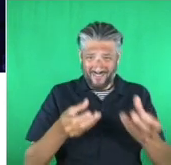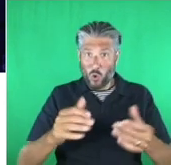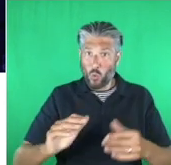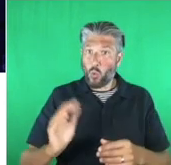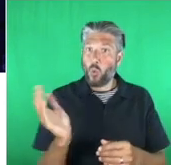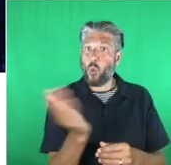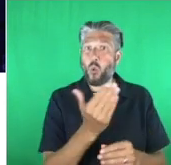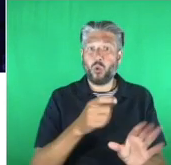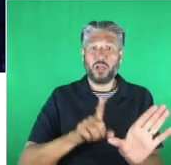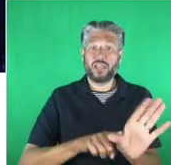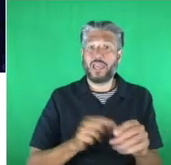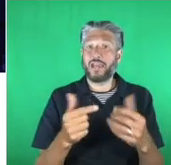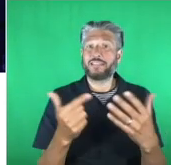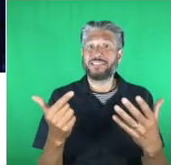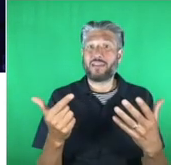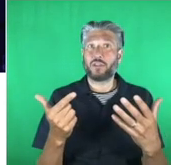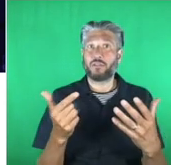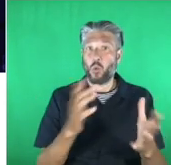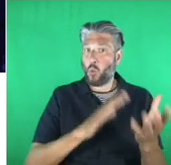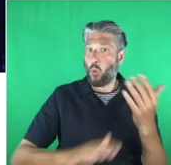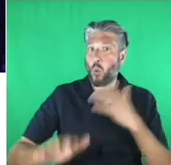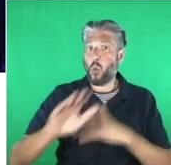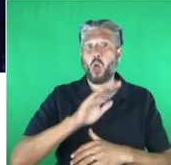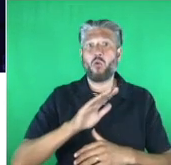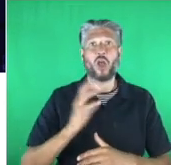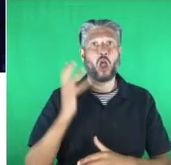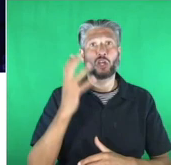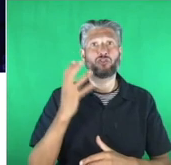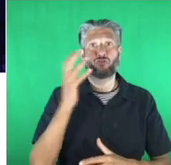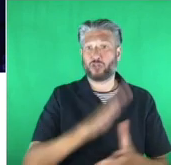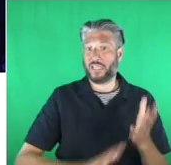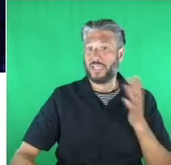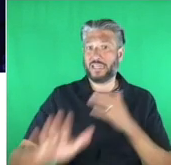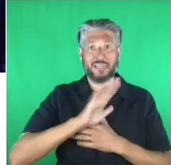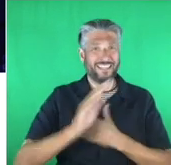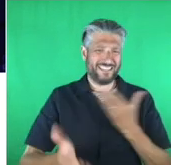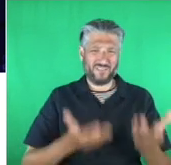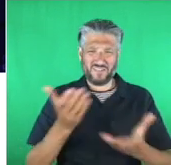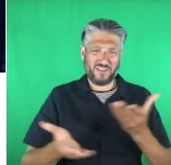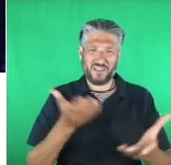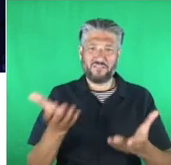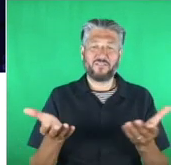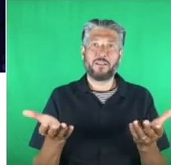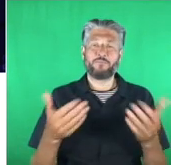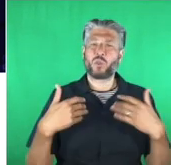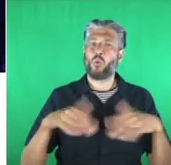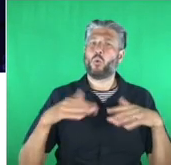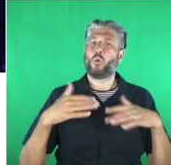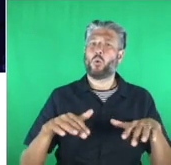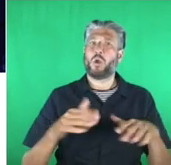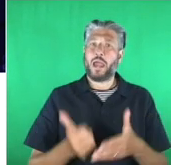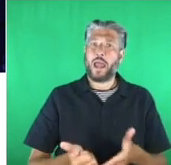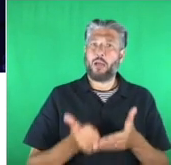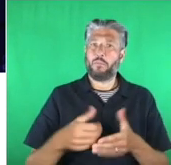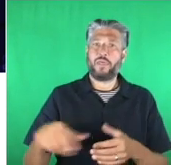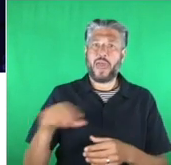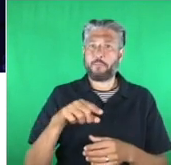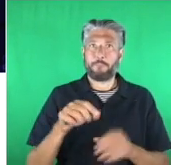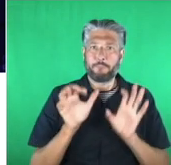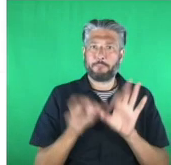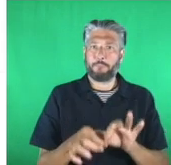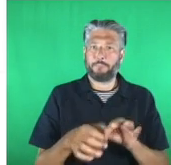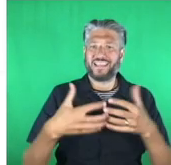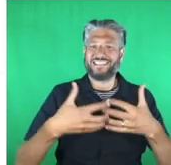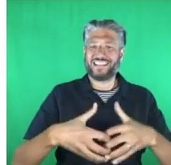pieces of technology to encourage and develop tech skills and digital interest in that generation. And we've also recognised the founders of the